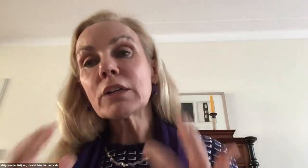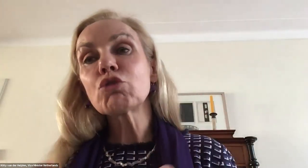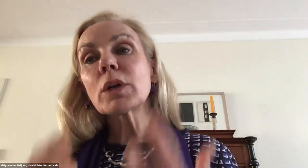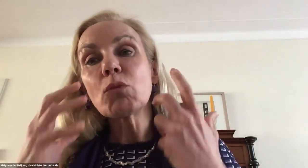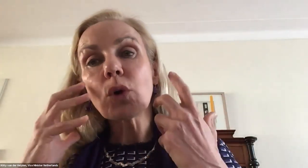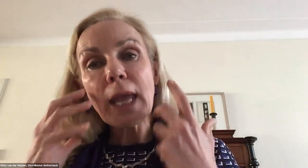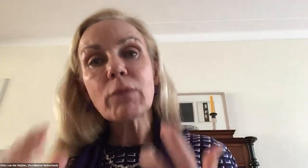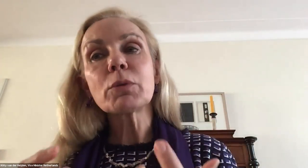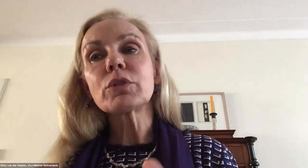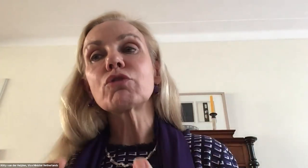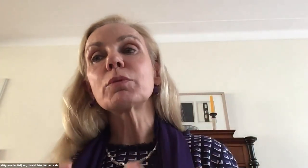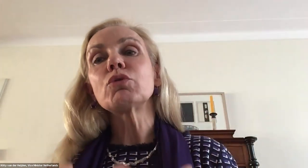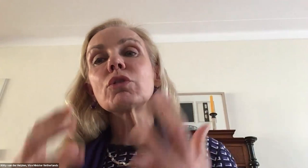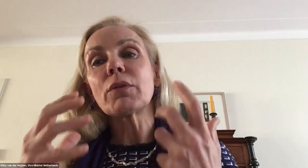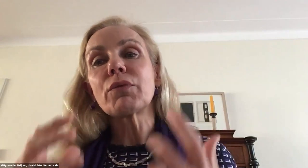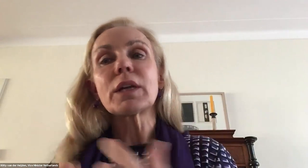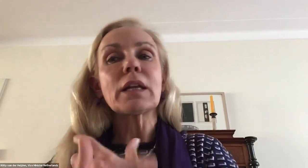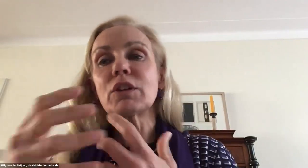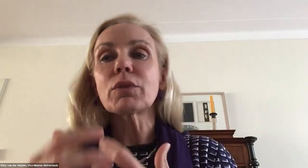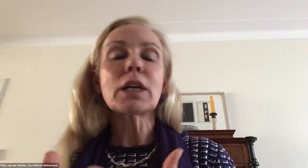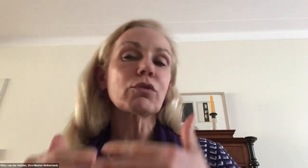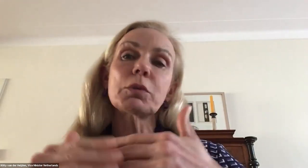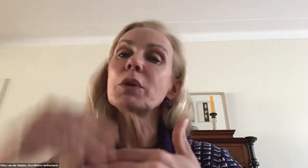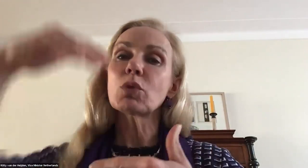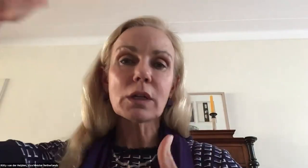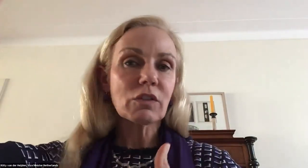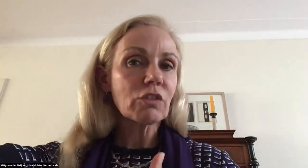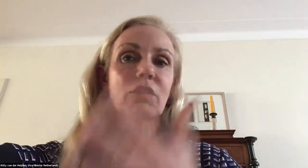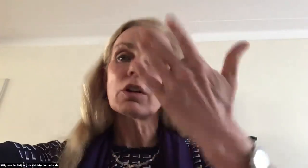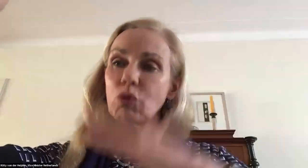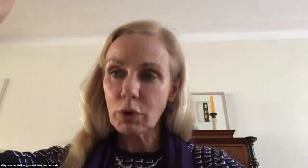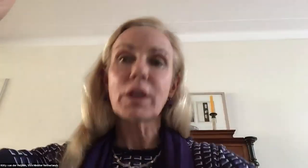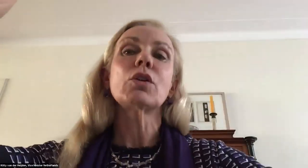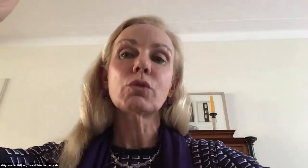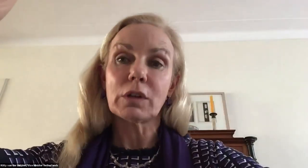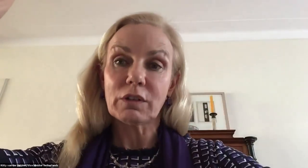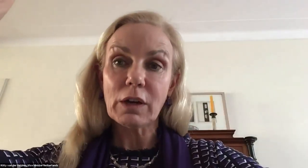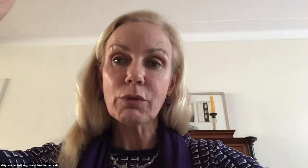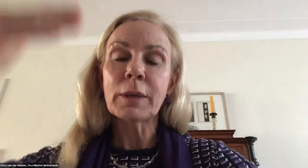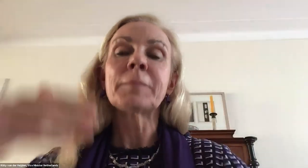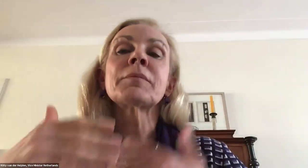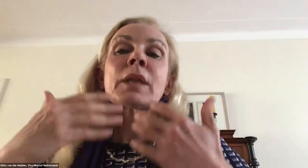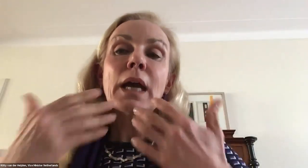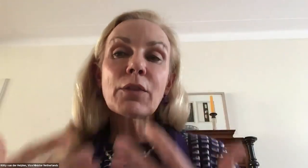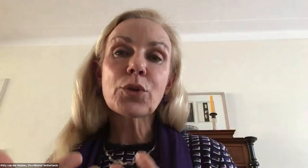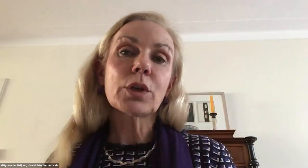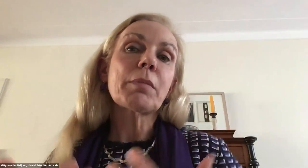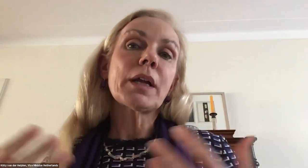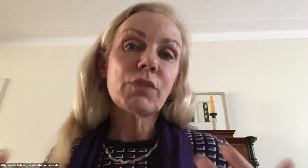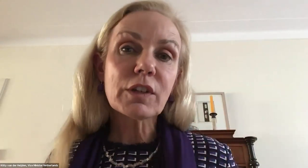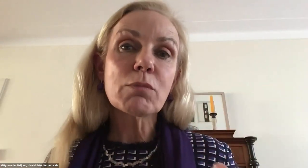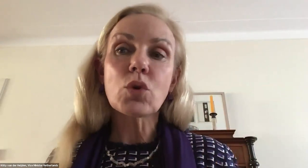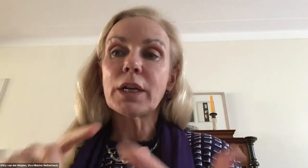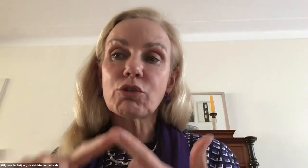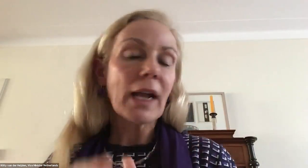by ensuring more equitable distribution of funding at different levels between organizations in the North and those in the South. And third,